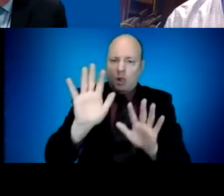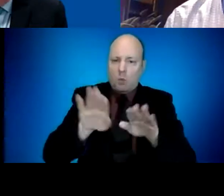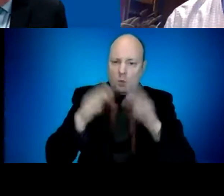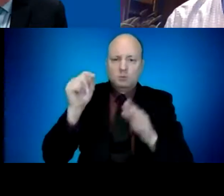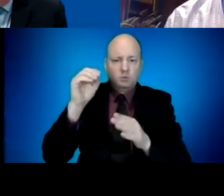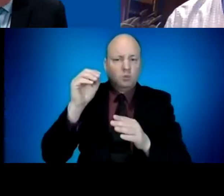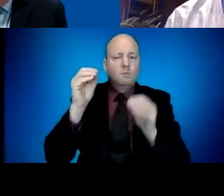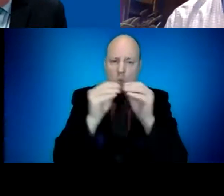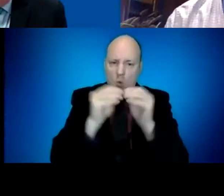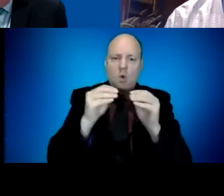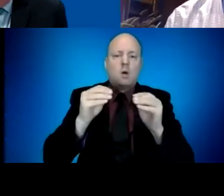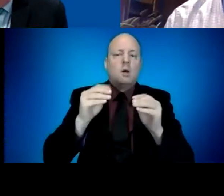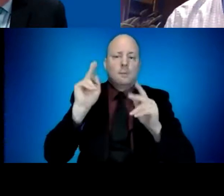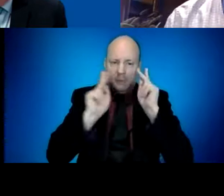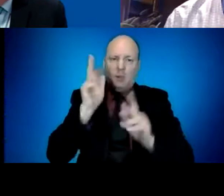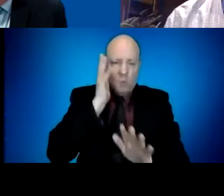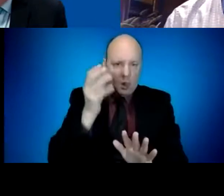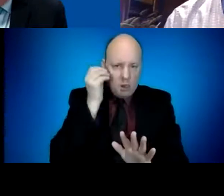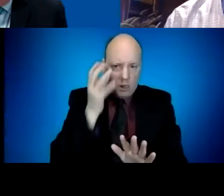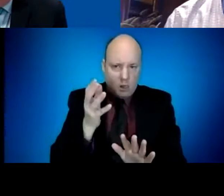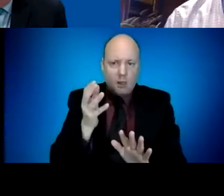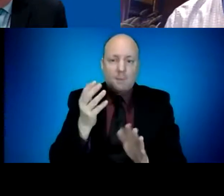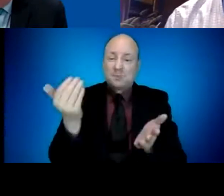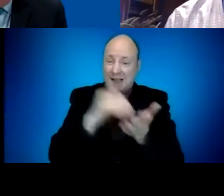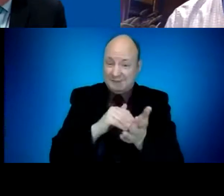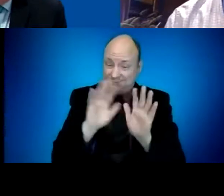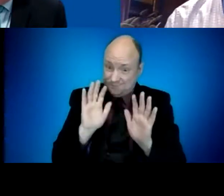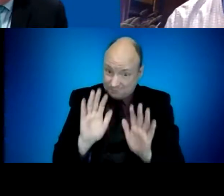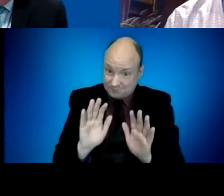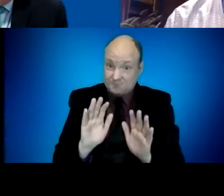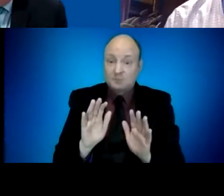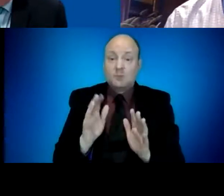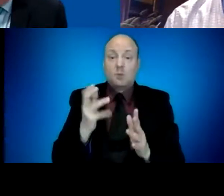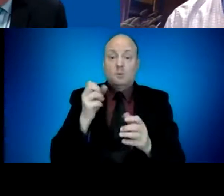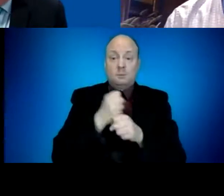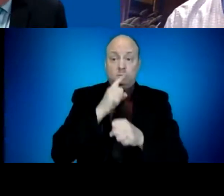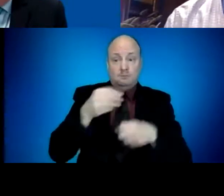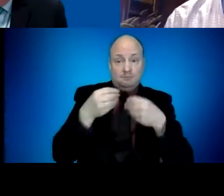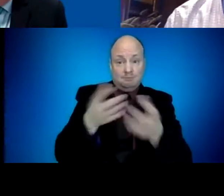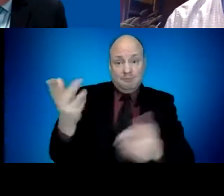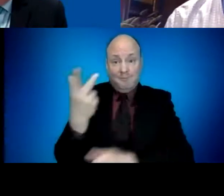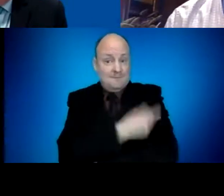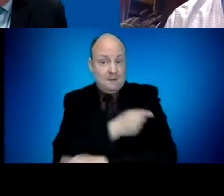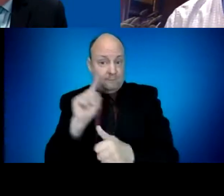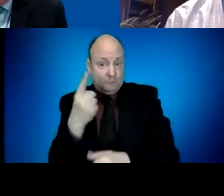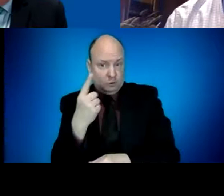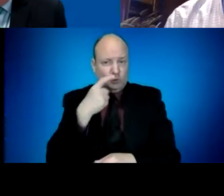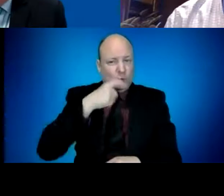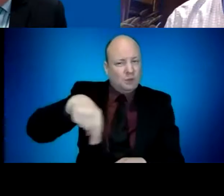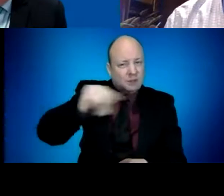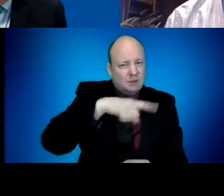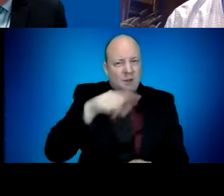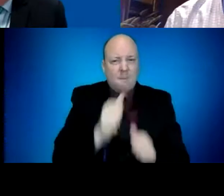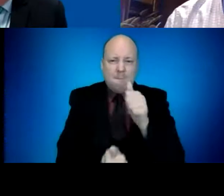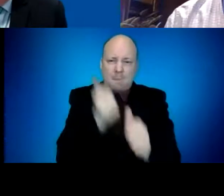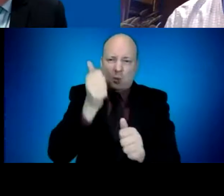these are populations that are much more at risk of contracting the disease if they get sick, more at risk of serious negative outcomes.